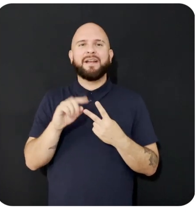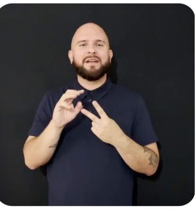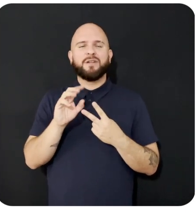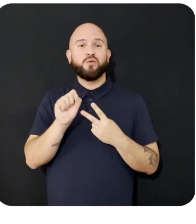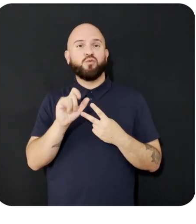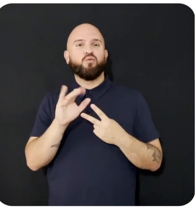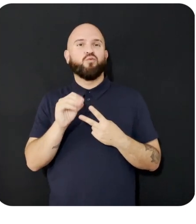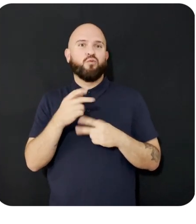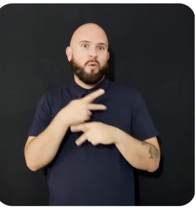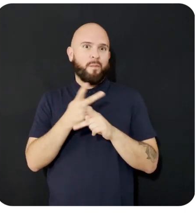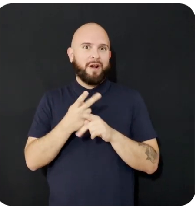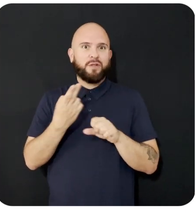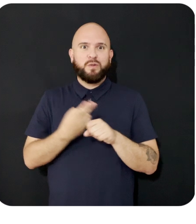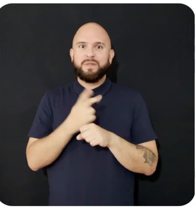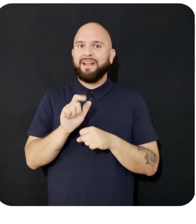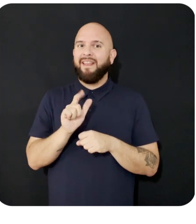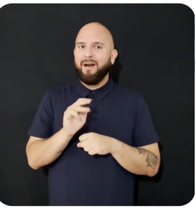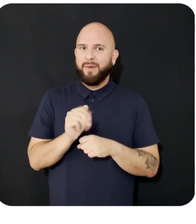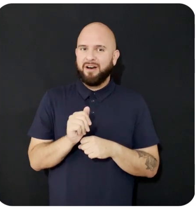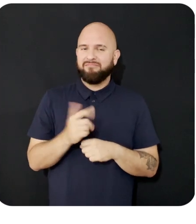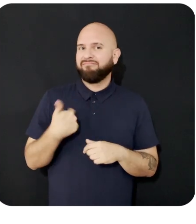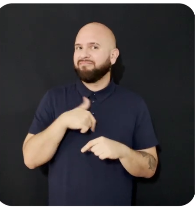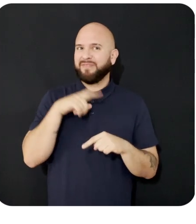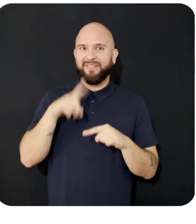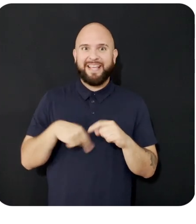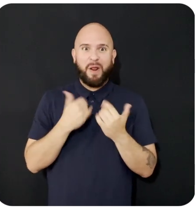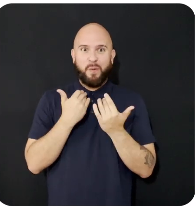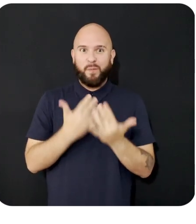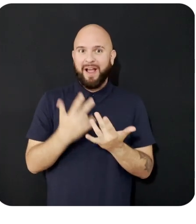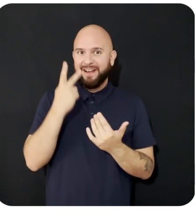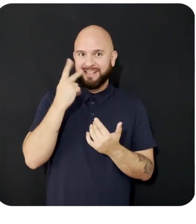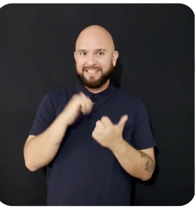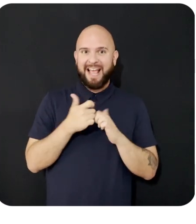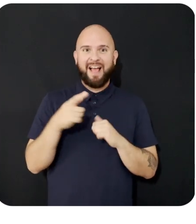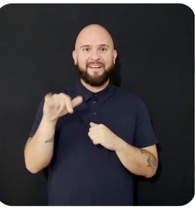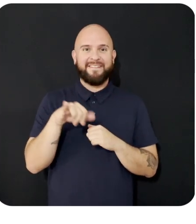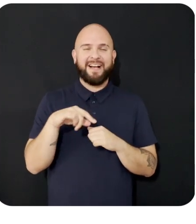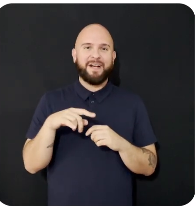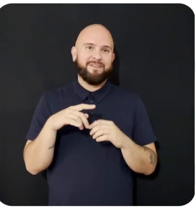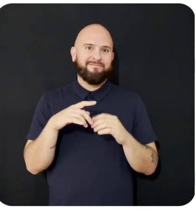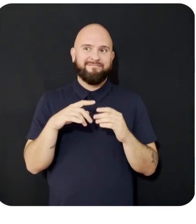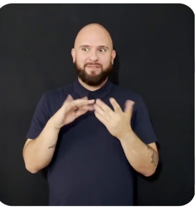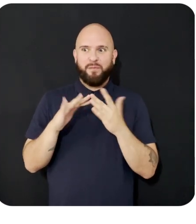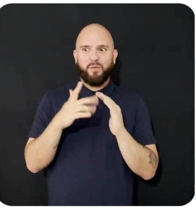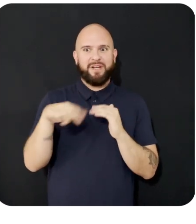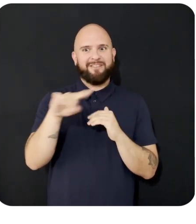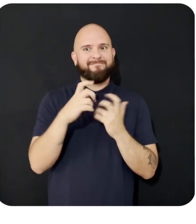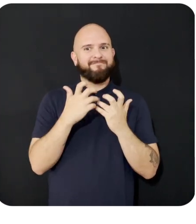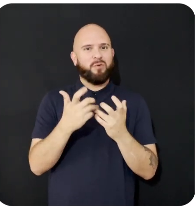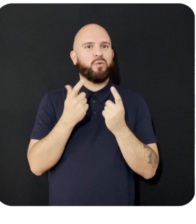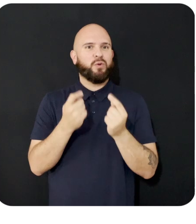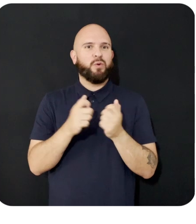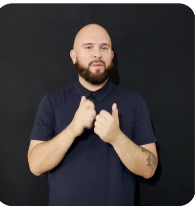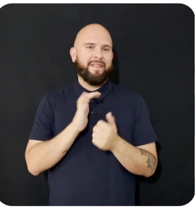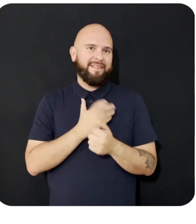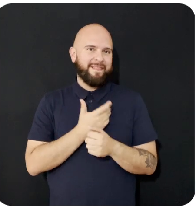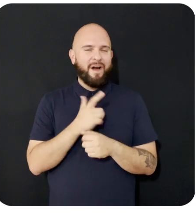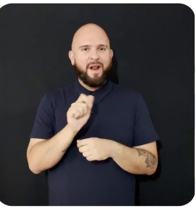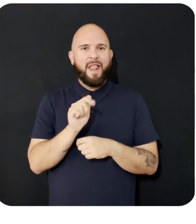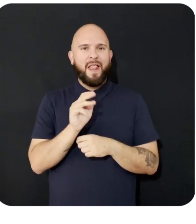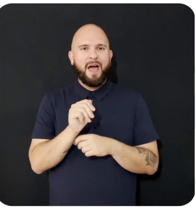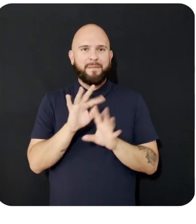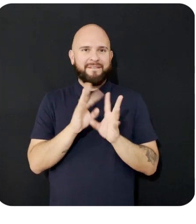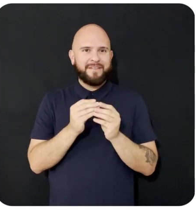We can't wait to see what this community does with the LLM family of models. We hope they will